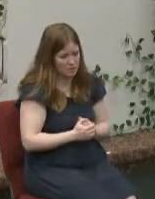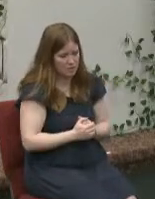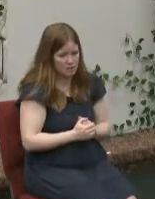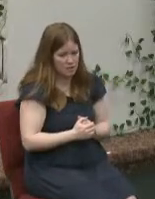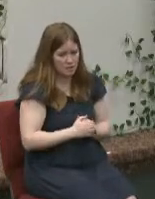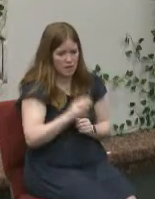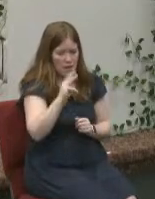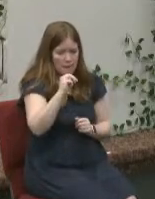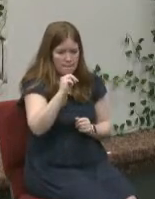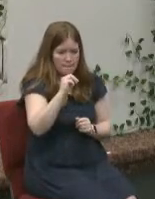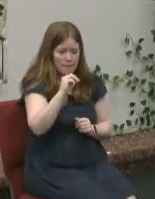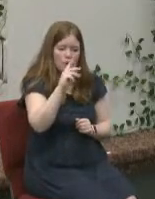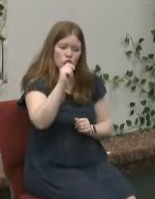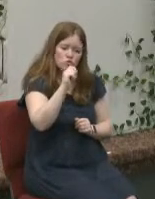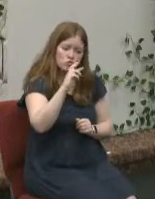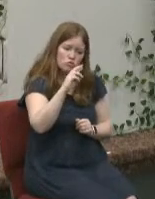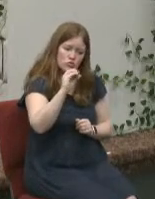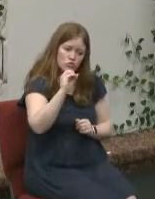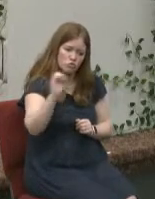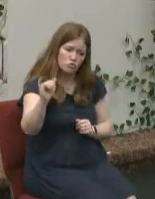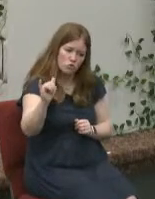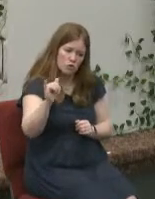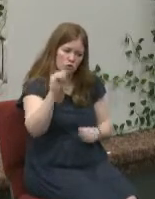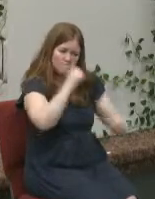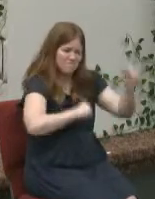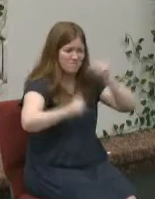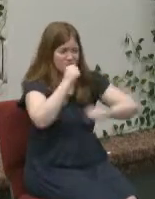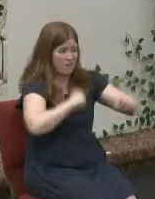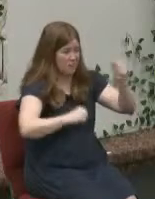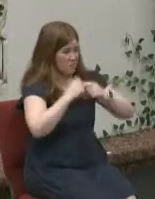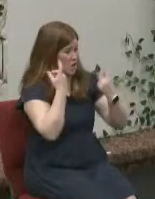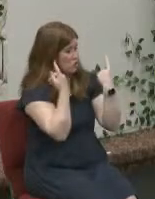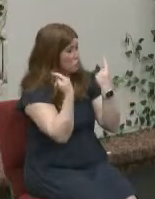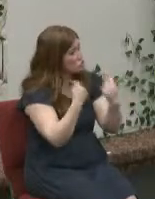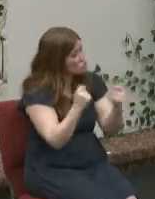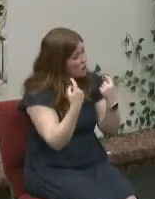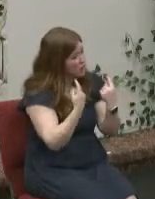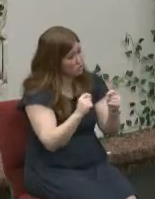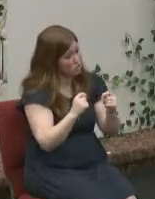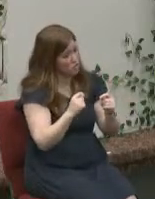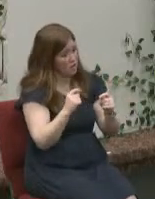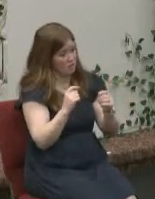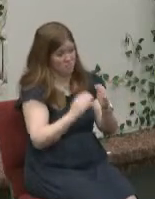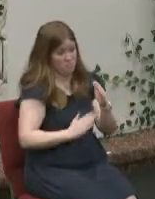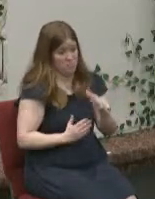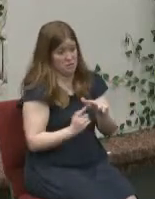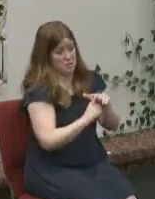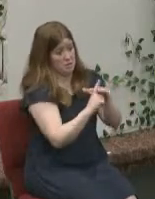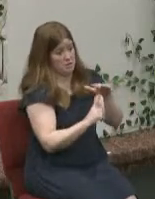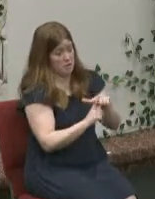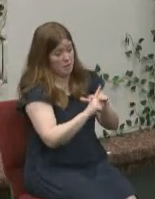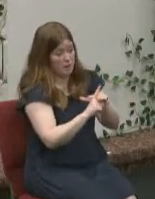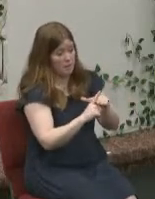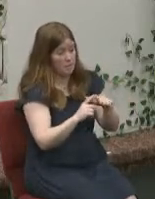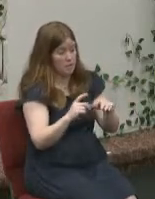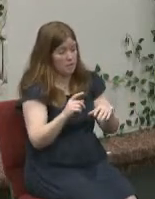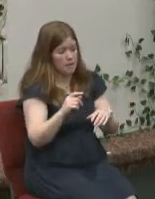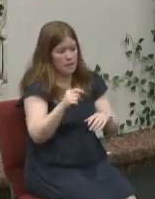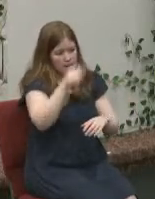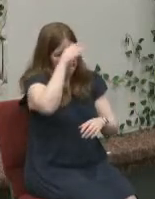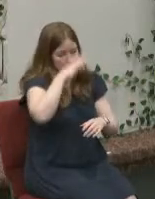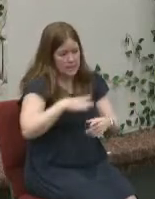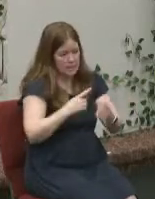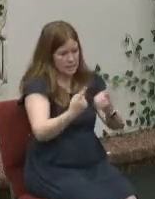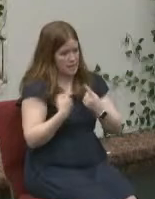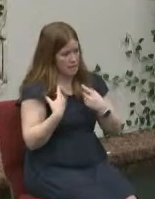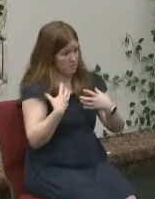mike armstrong i should say troy best fought and fought until the two firemen got there and went on the little boat and